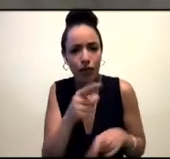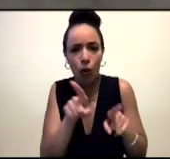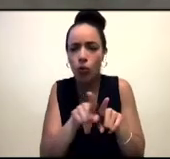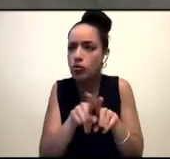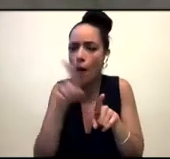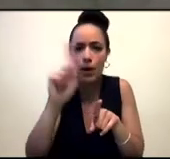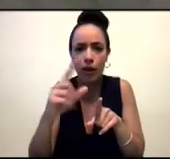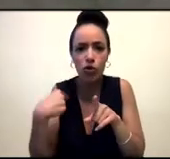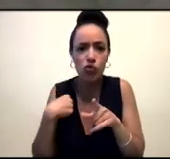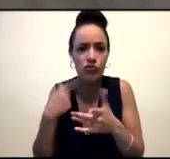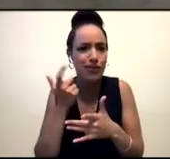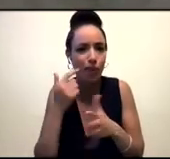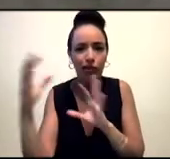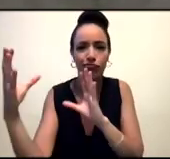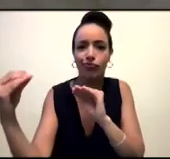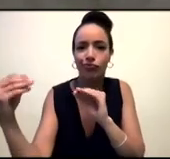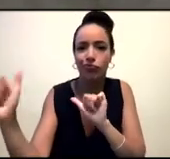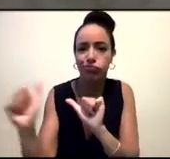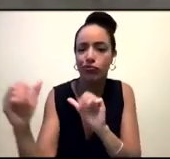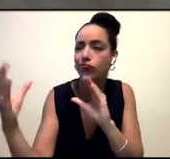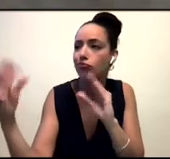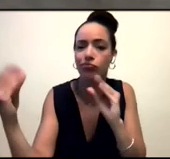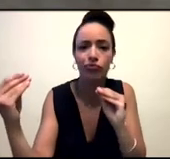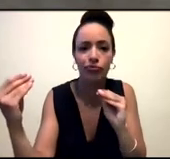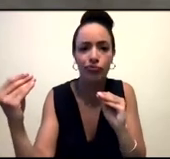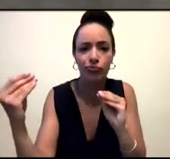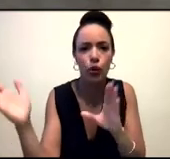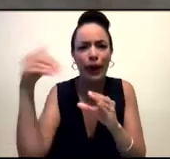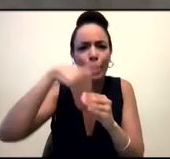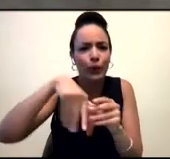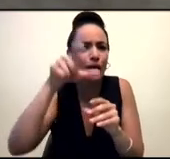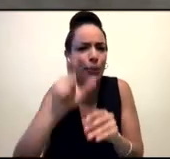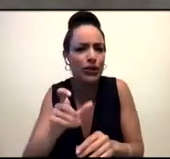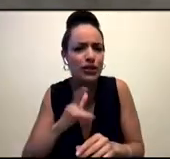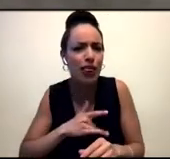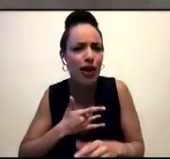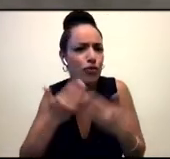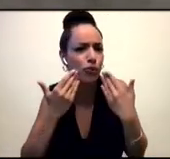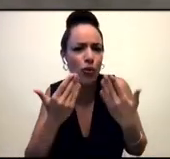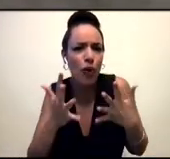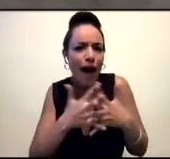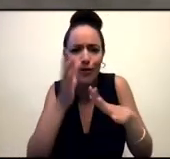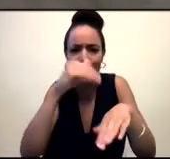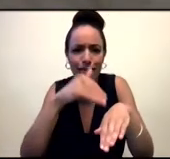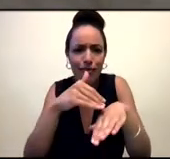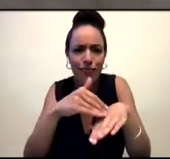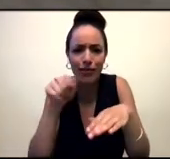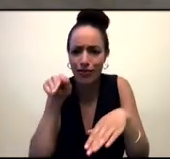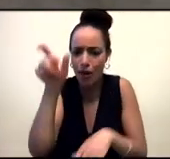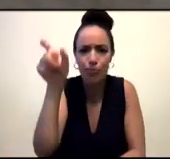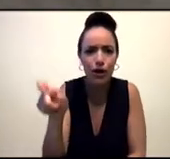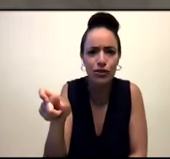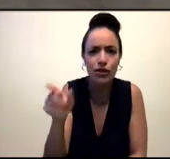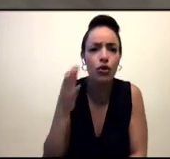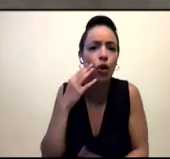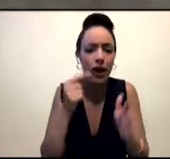being a part of their life, even in a minuscule way. You just never know how it can affect someone. And so, when the anthology came out,